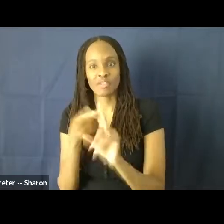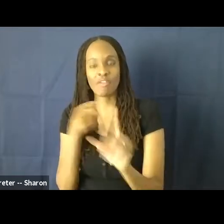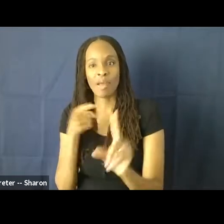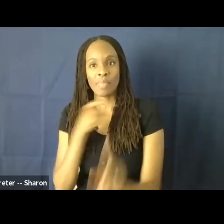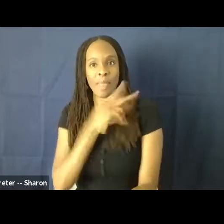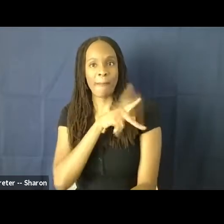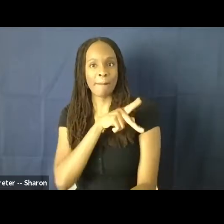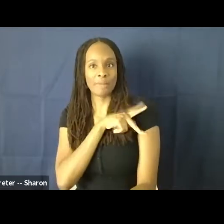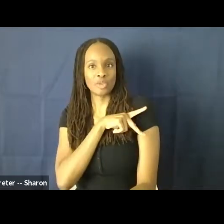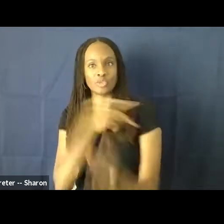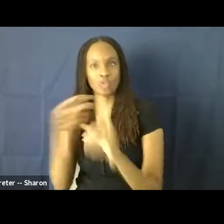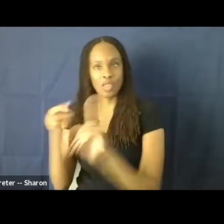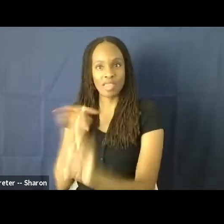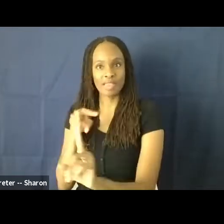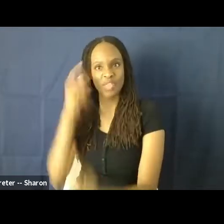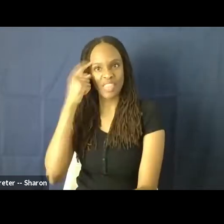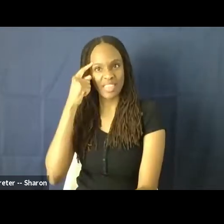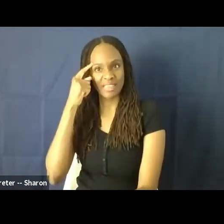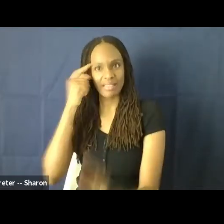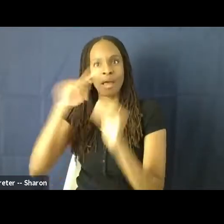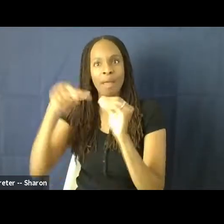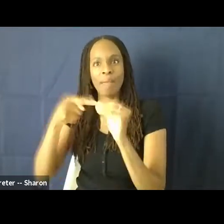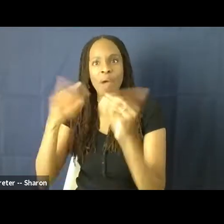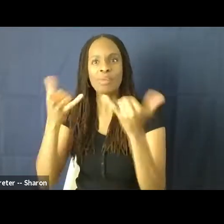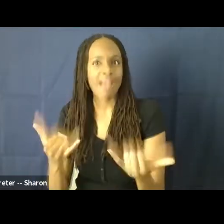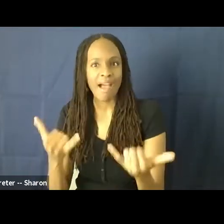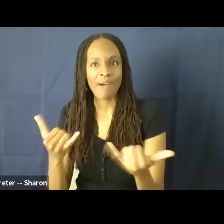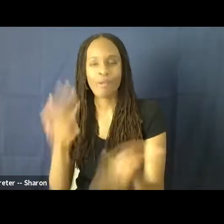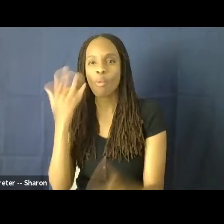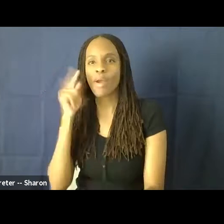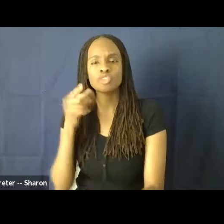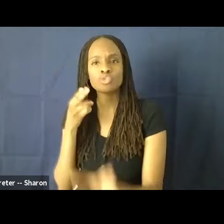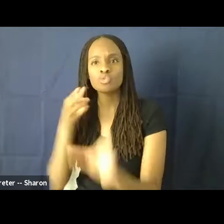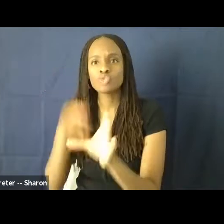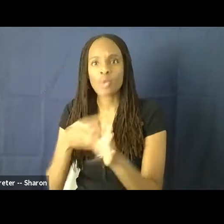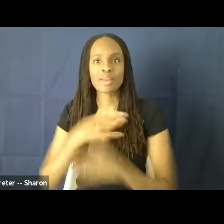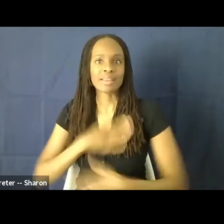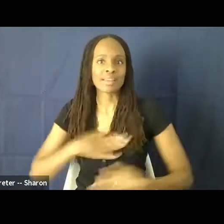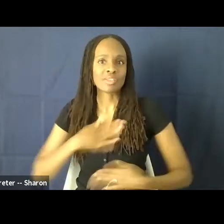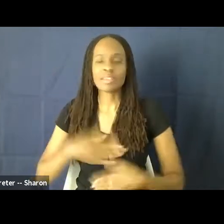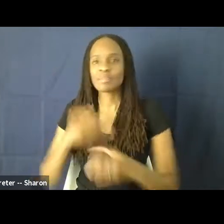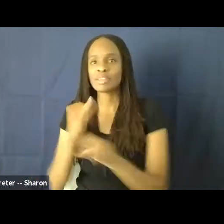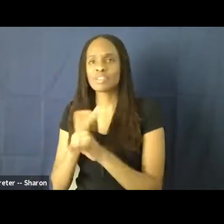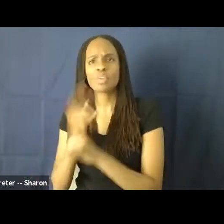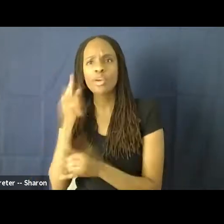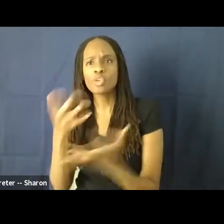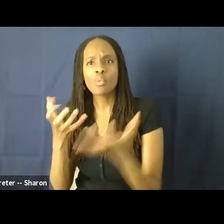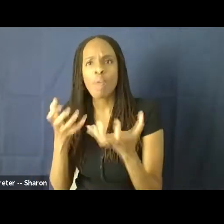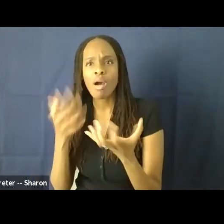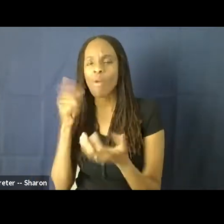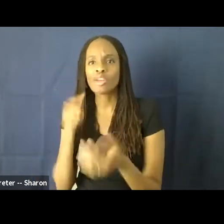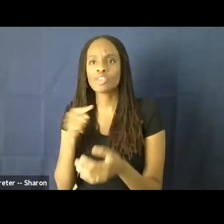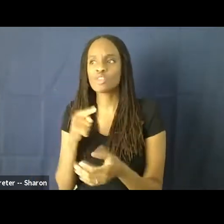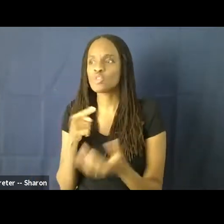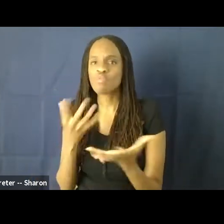lens. So think about now why you joined the entertainment industry or why you want to. Why are you compelled to be a